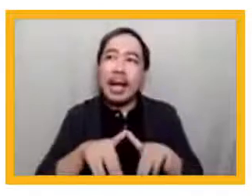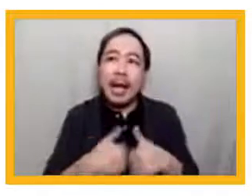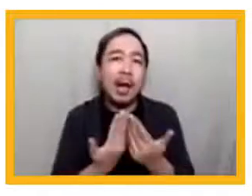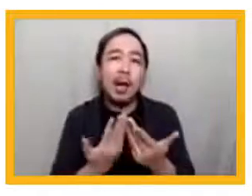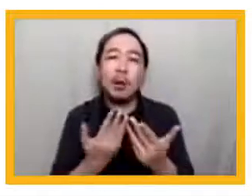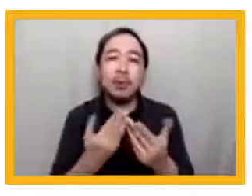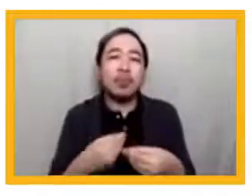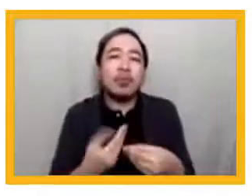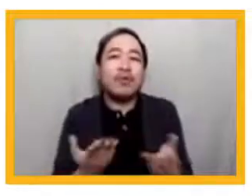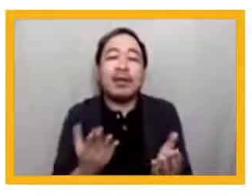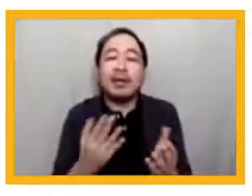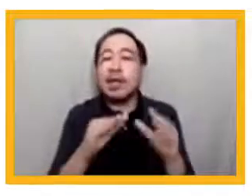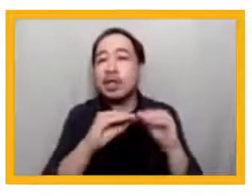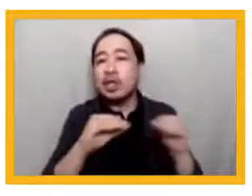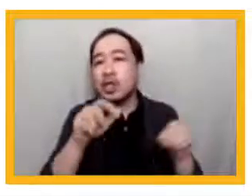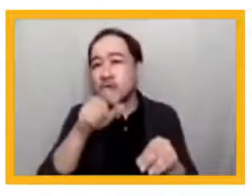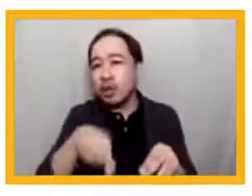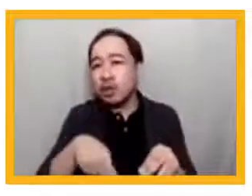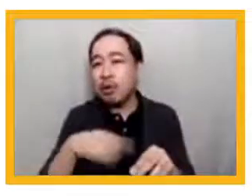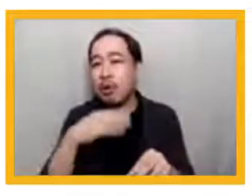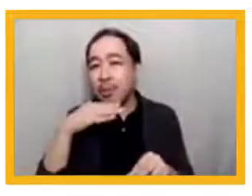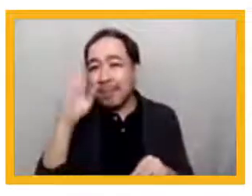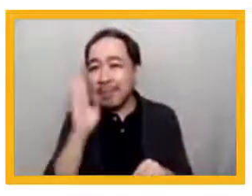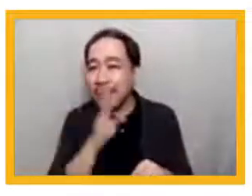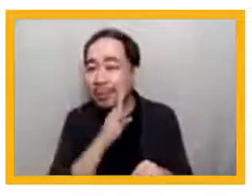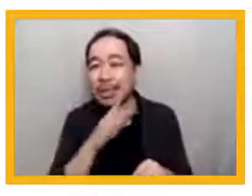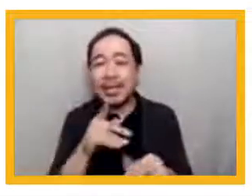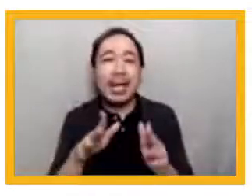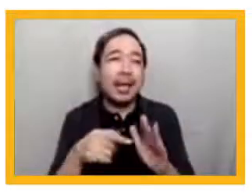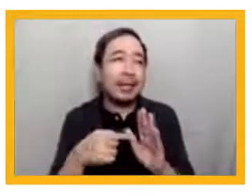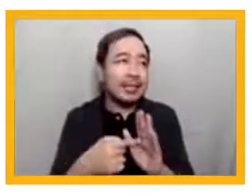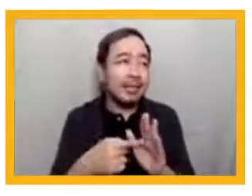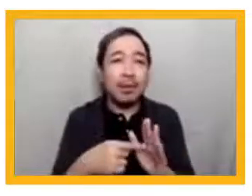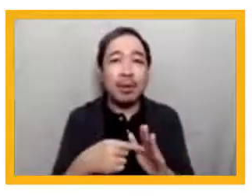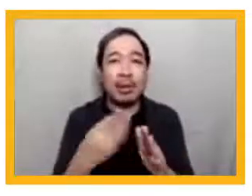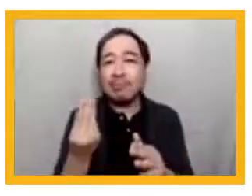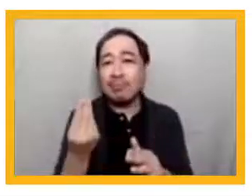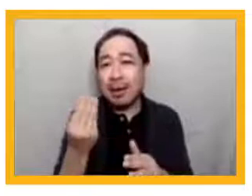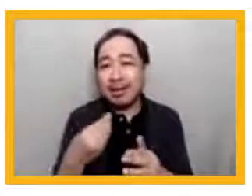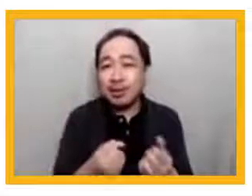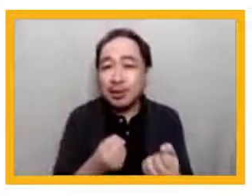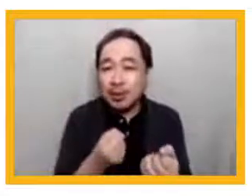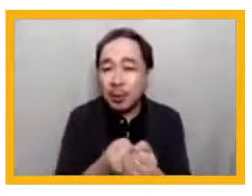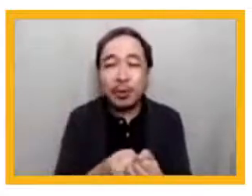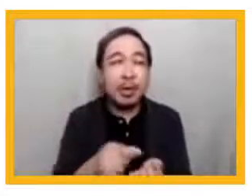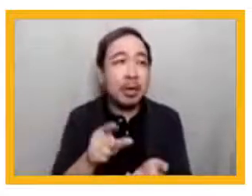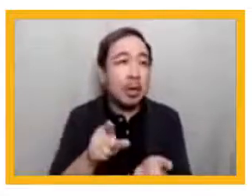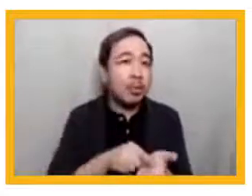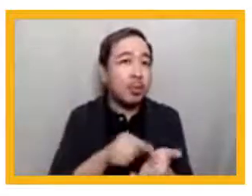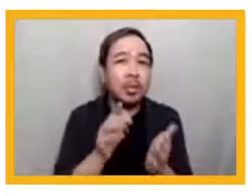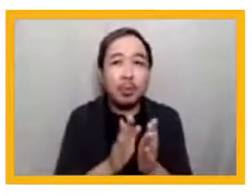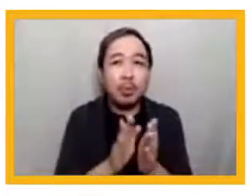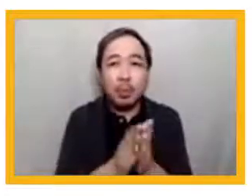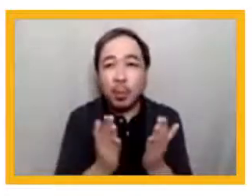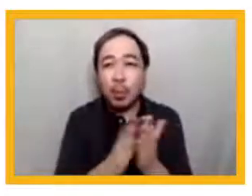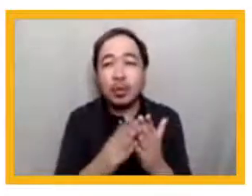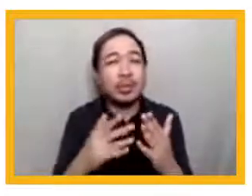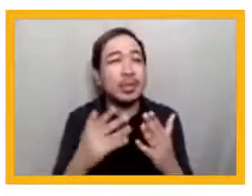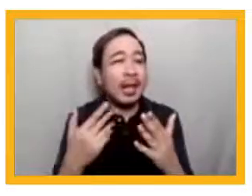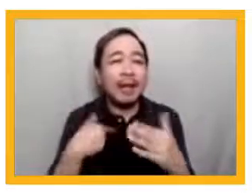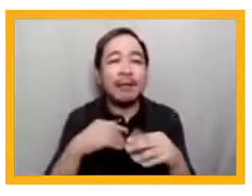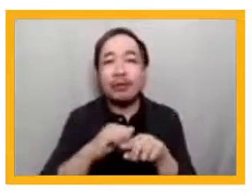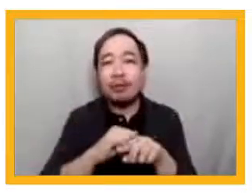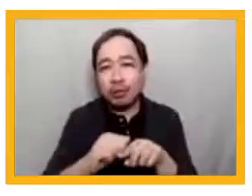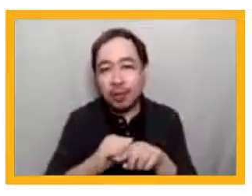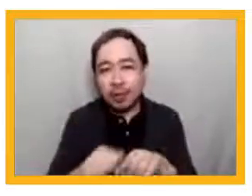like data allowance, learning kits, printed workbooks, or recorded sessions. Number two, bridge the